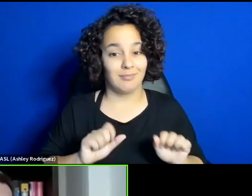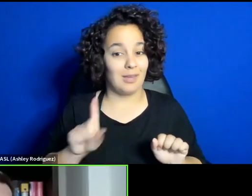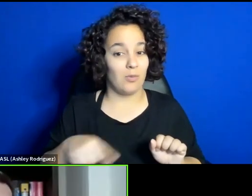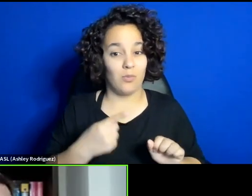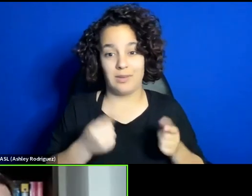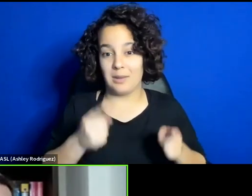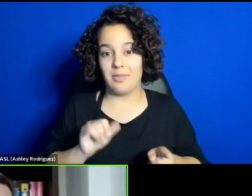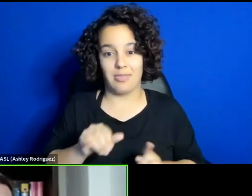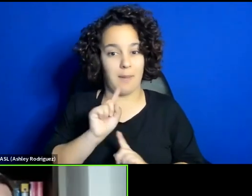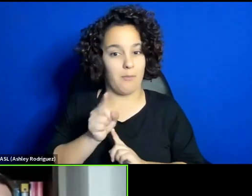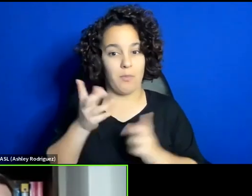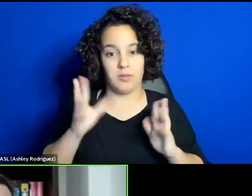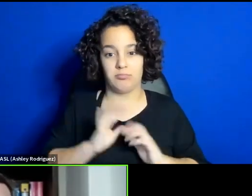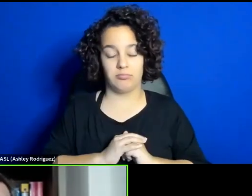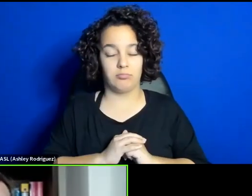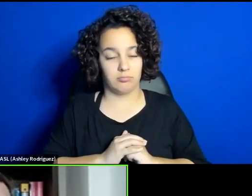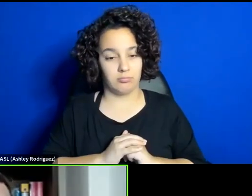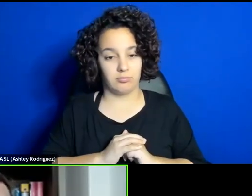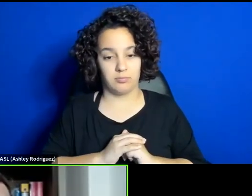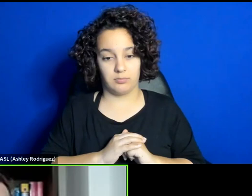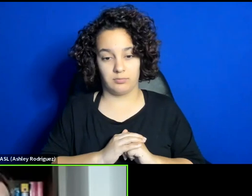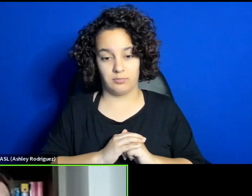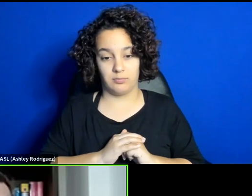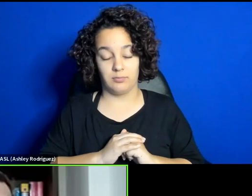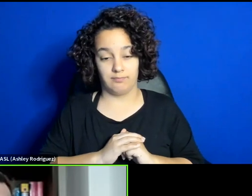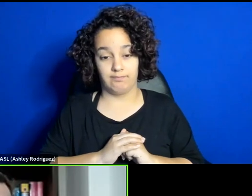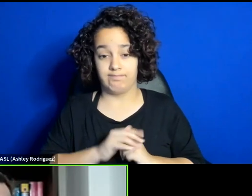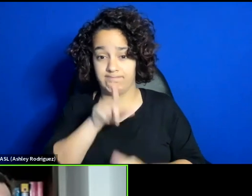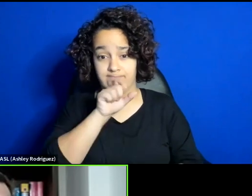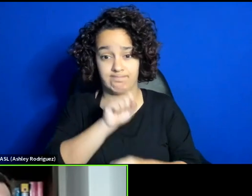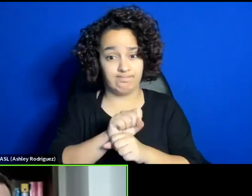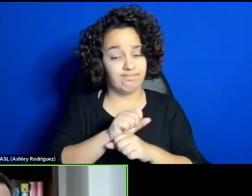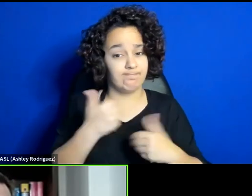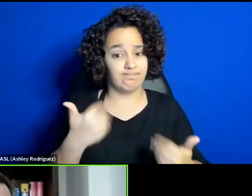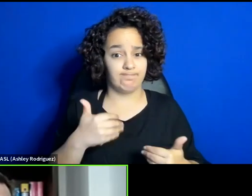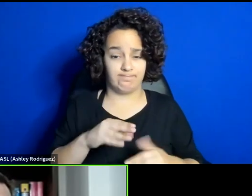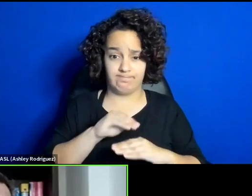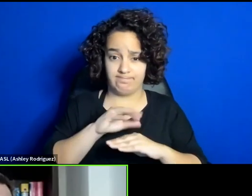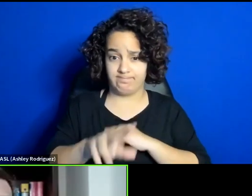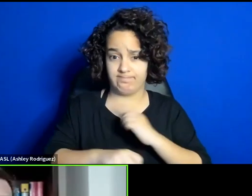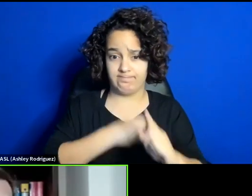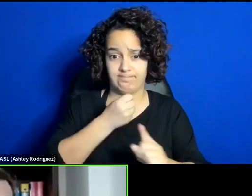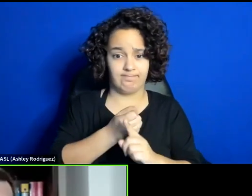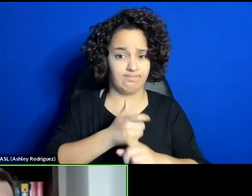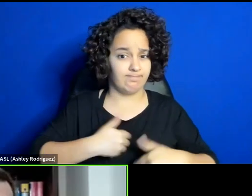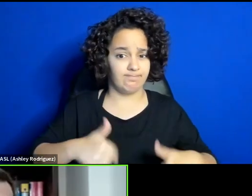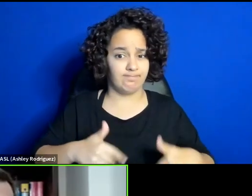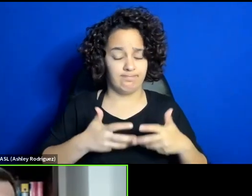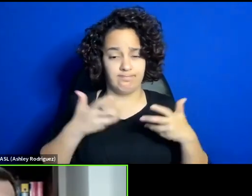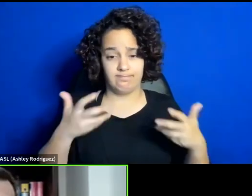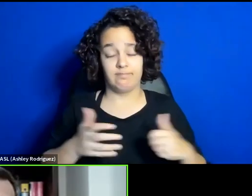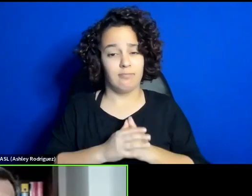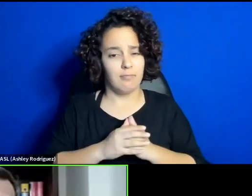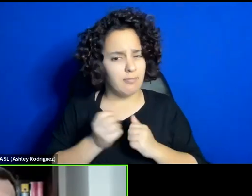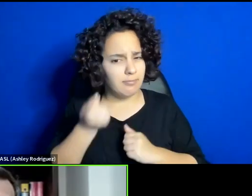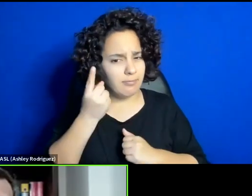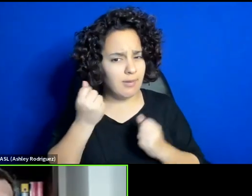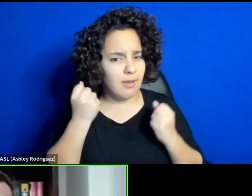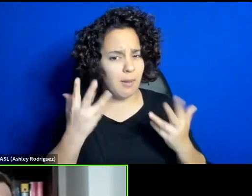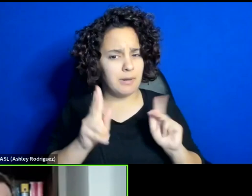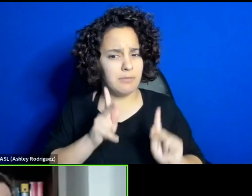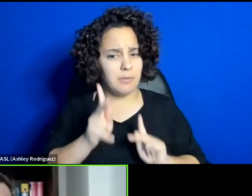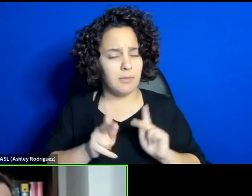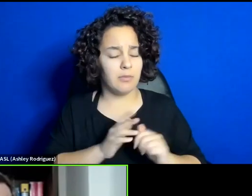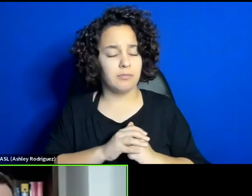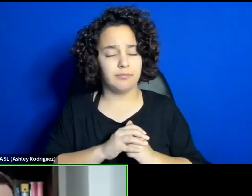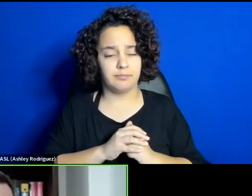said. At that, yeah, it can have a very profound effect at that moment. But to how many people, let's imagine